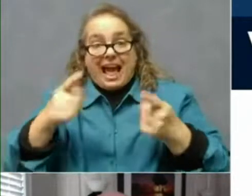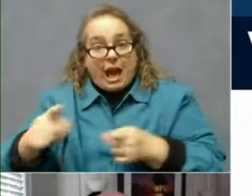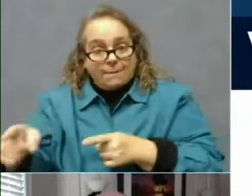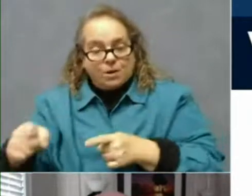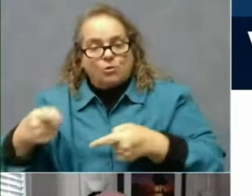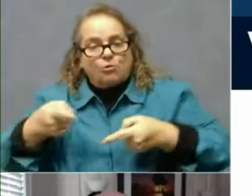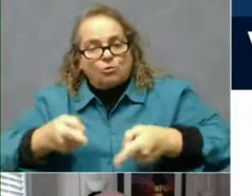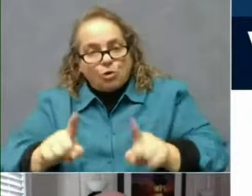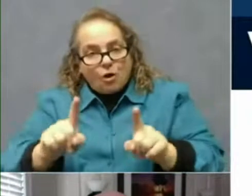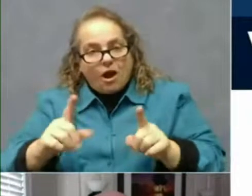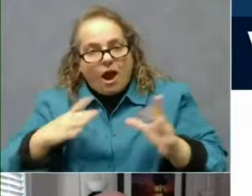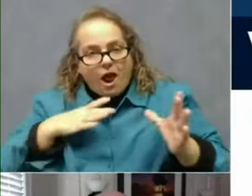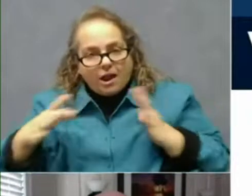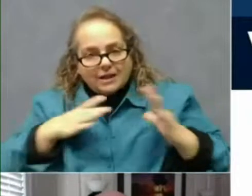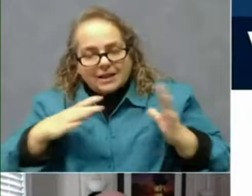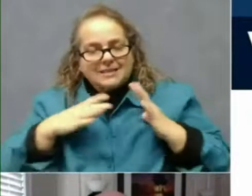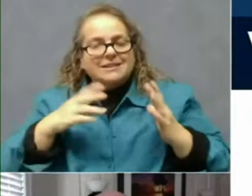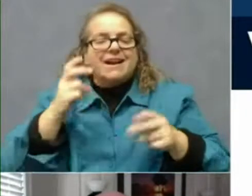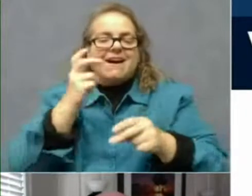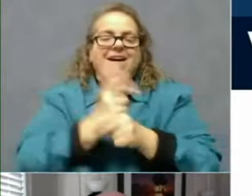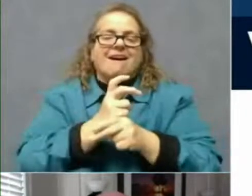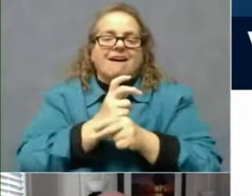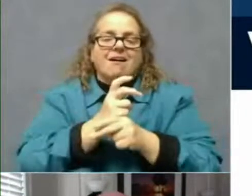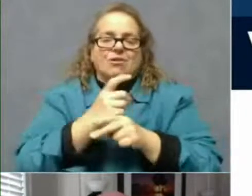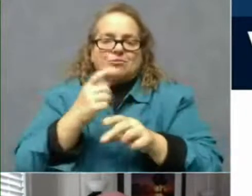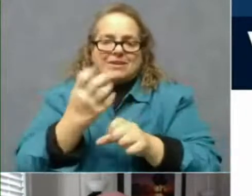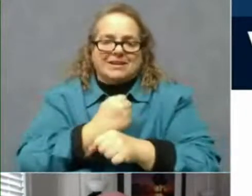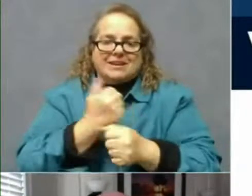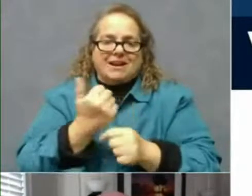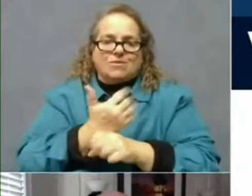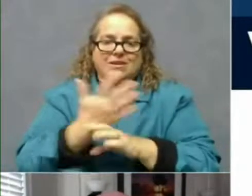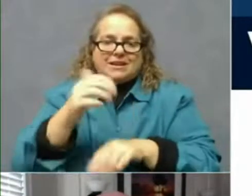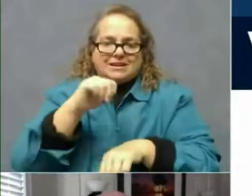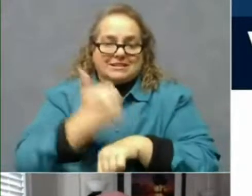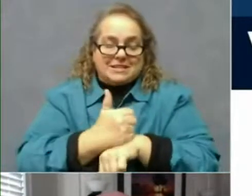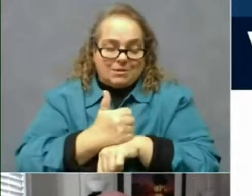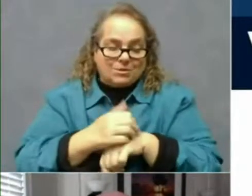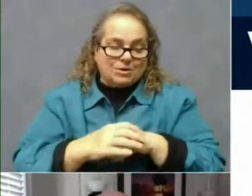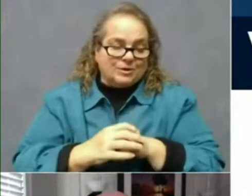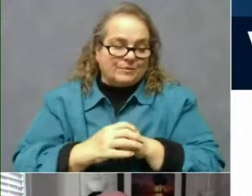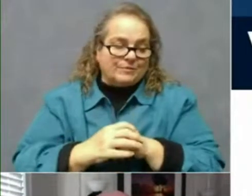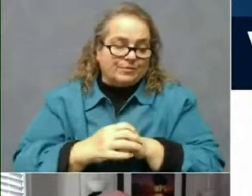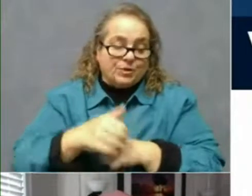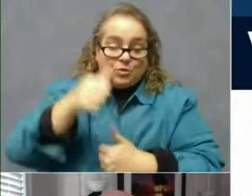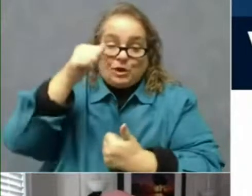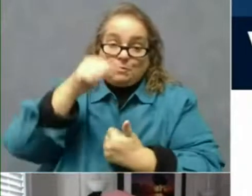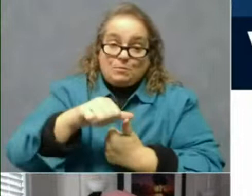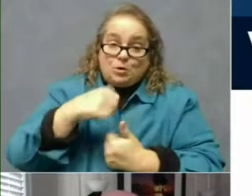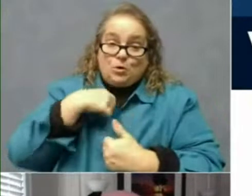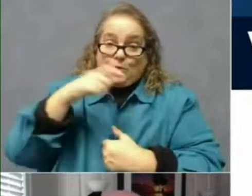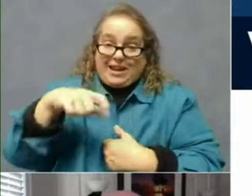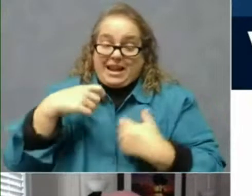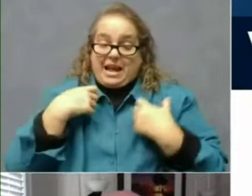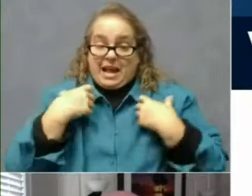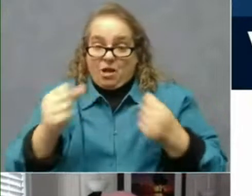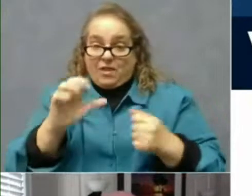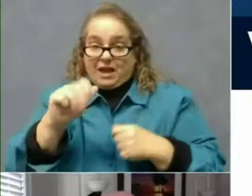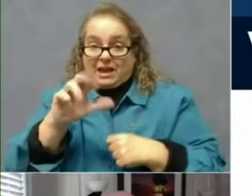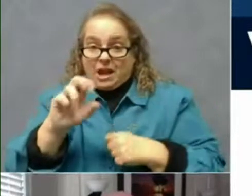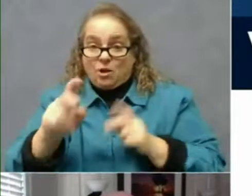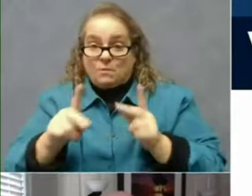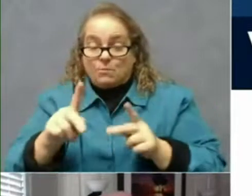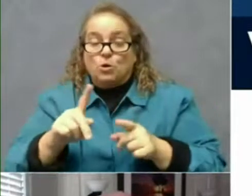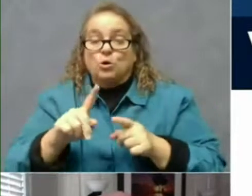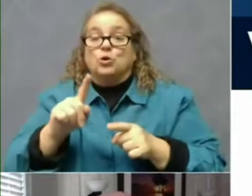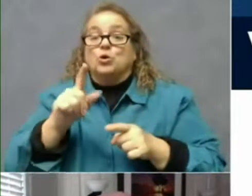really hard to get stuff established. And remember, we need healthcare people to be the ones who do the immunization.